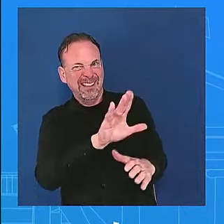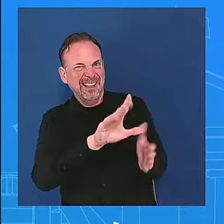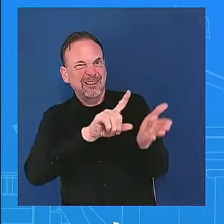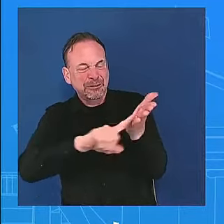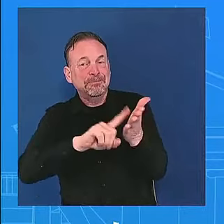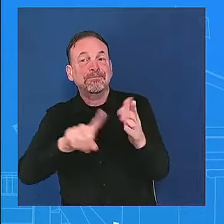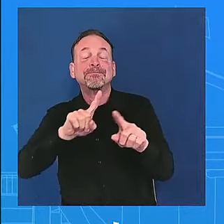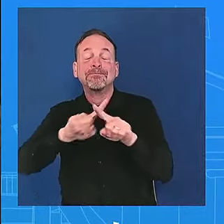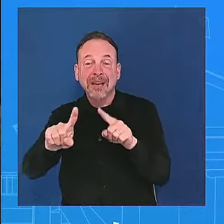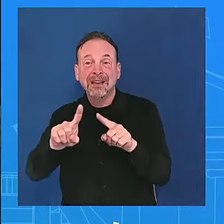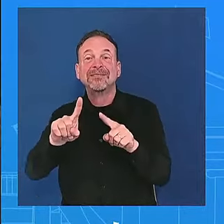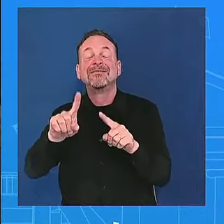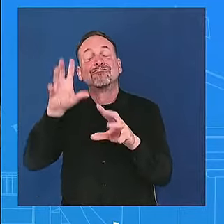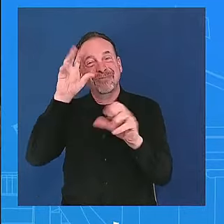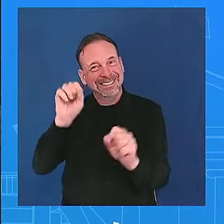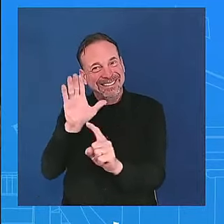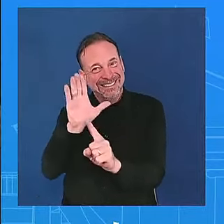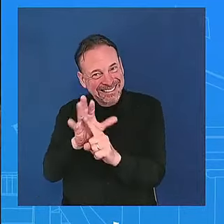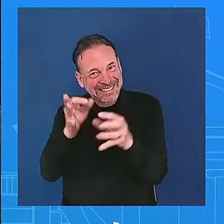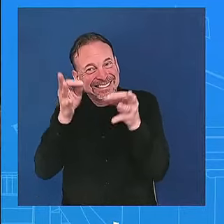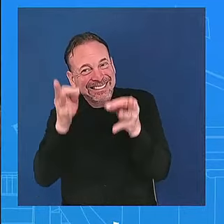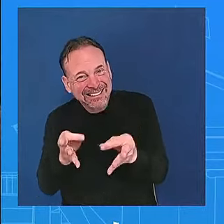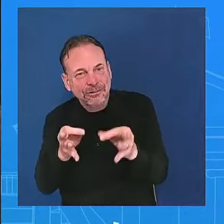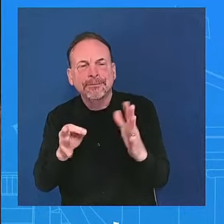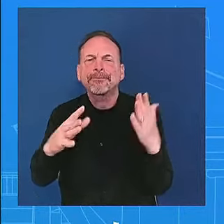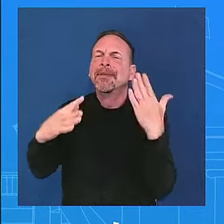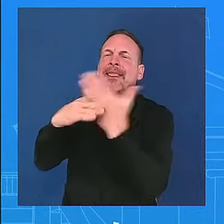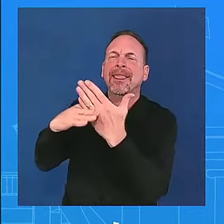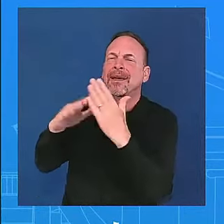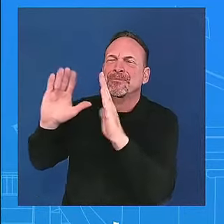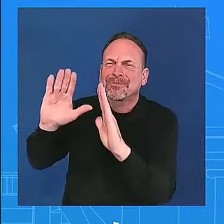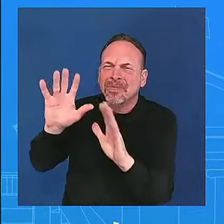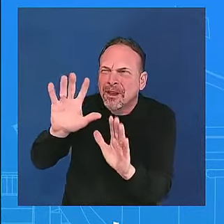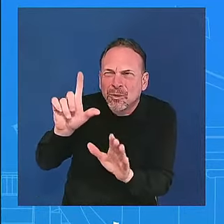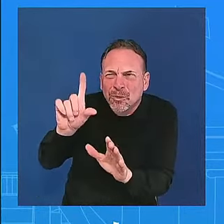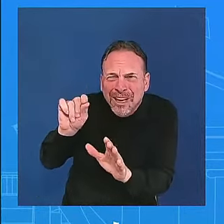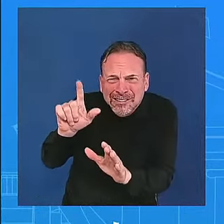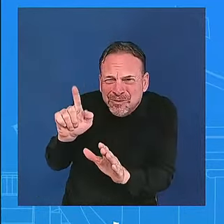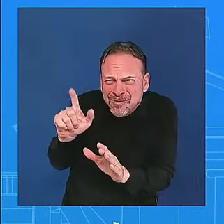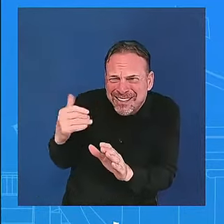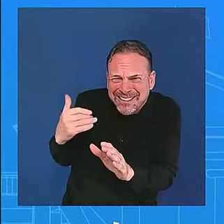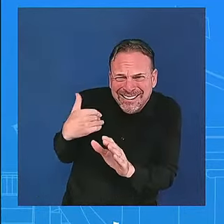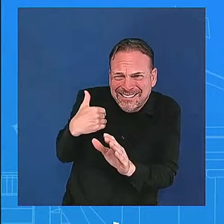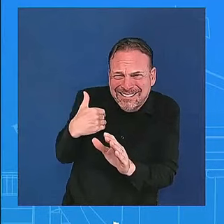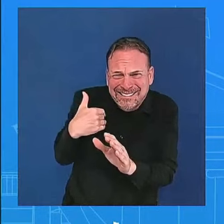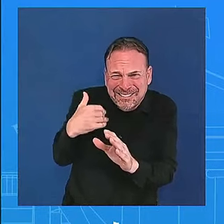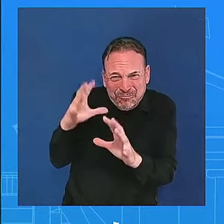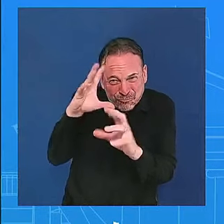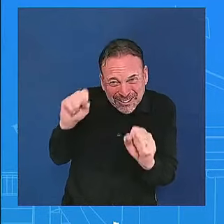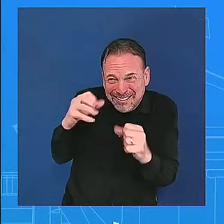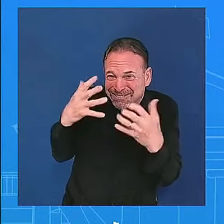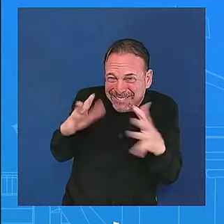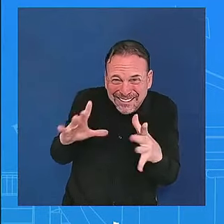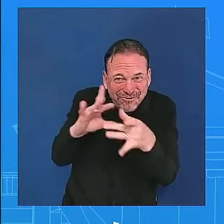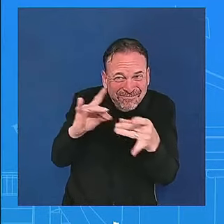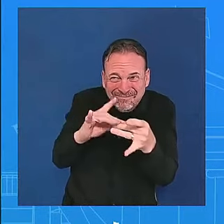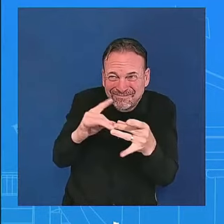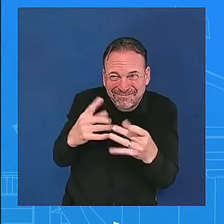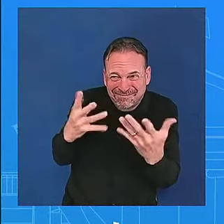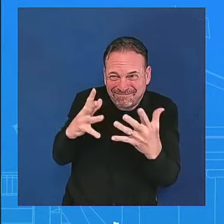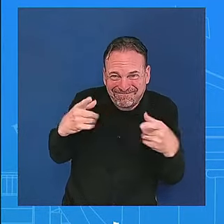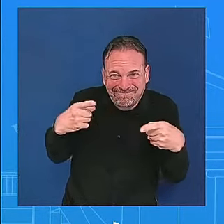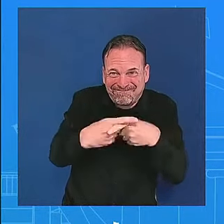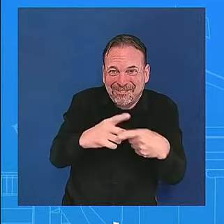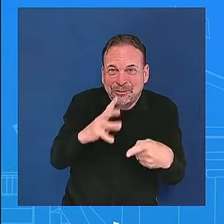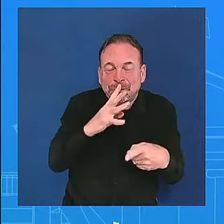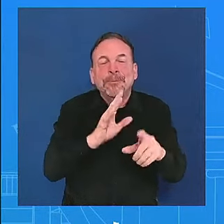wait wait that was 2021 you gotta let me answer the question i'm not done let me finish the question in the past several weeks the actions